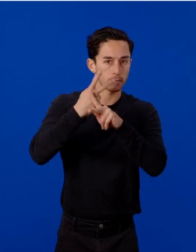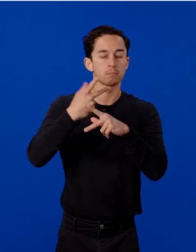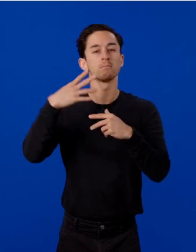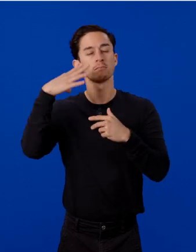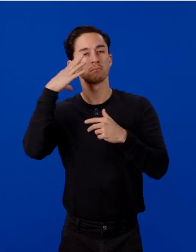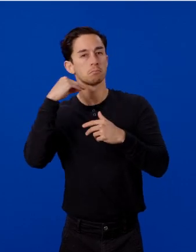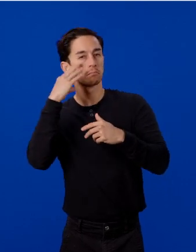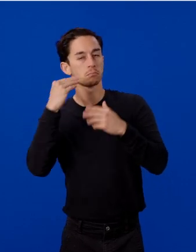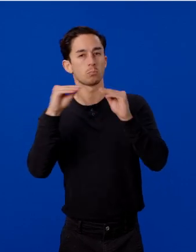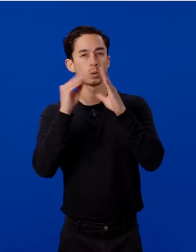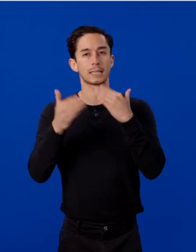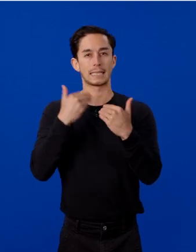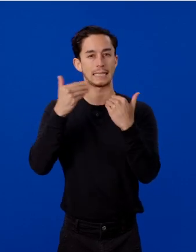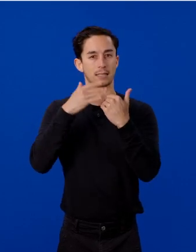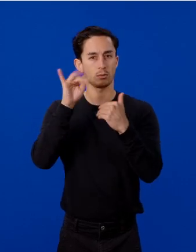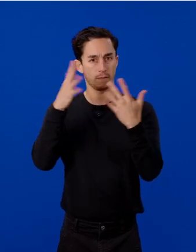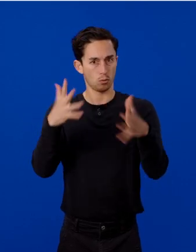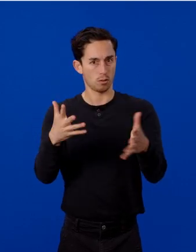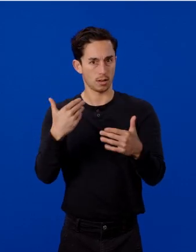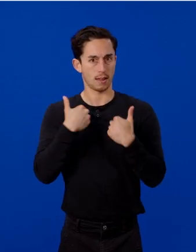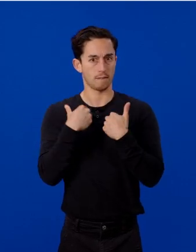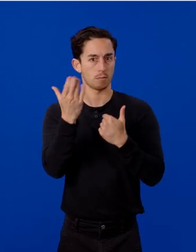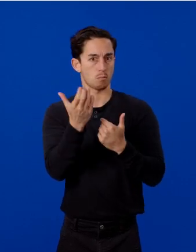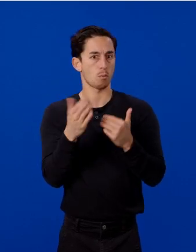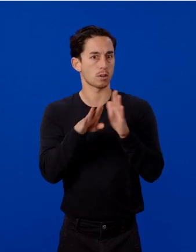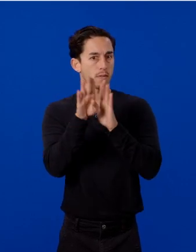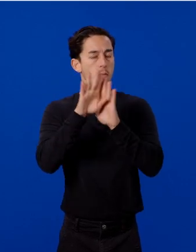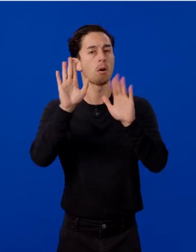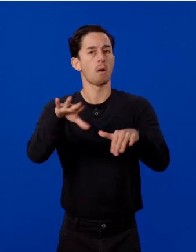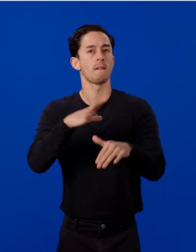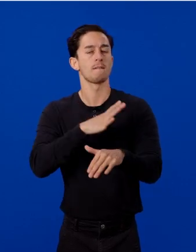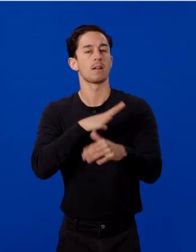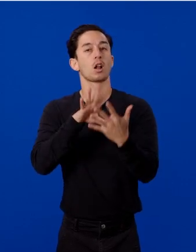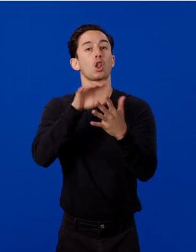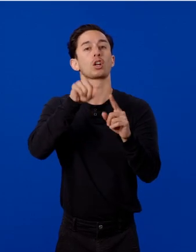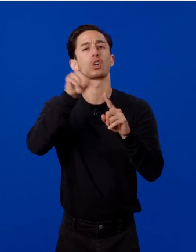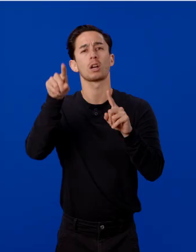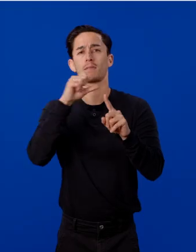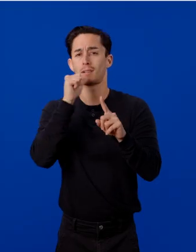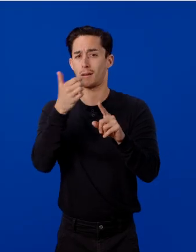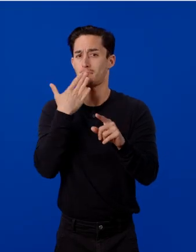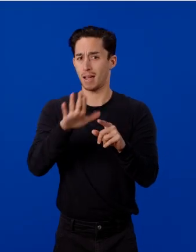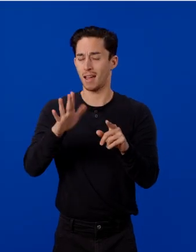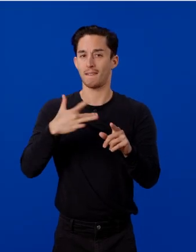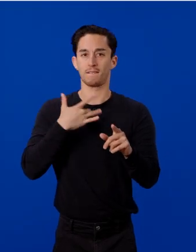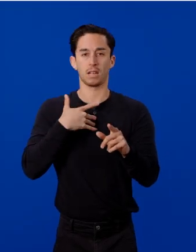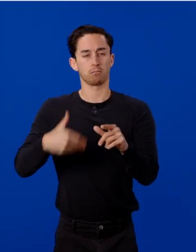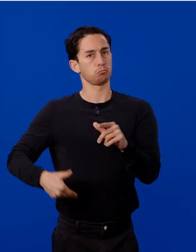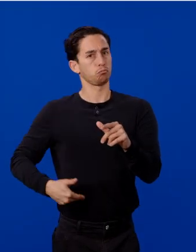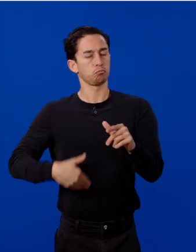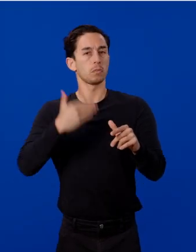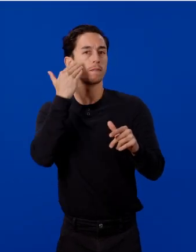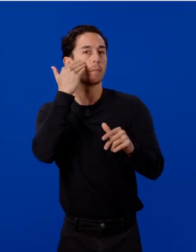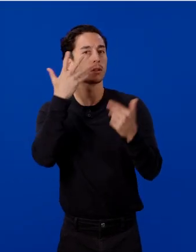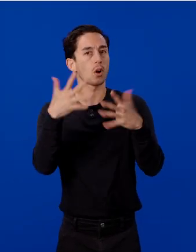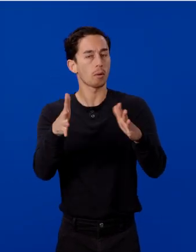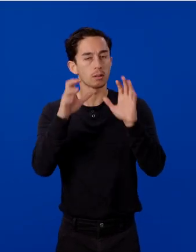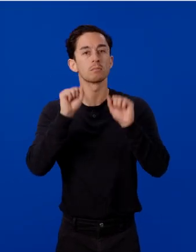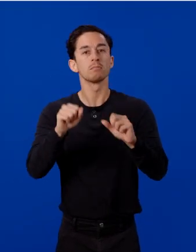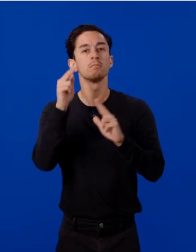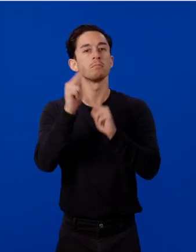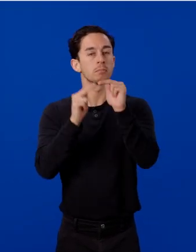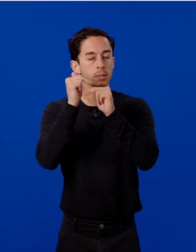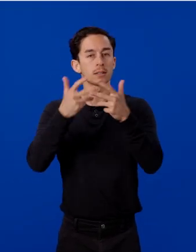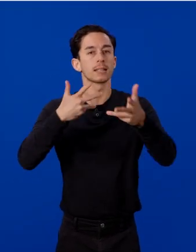mobile development, the learning curve is actually minimal. The API would feel instantly familiar and you can focus on building engaging interaction